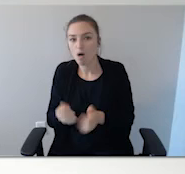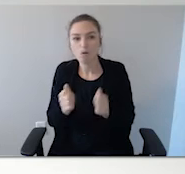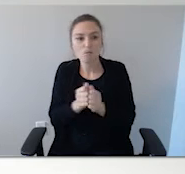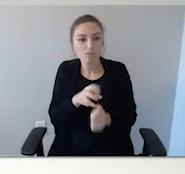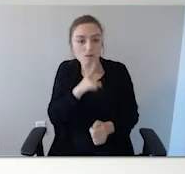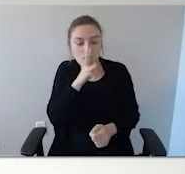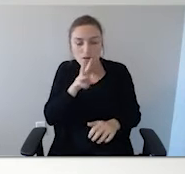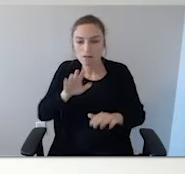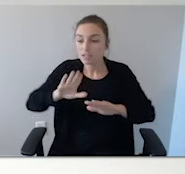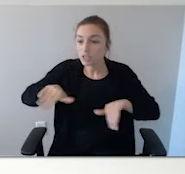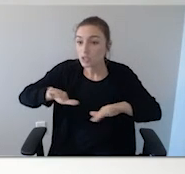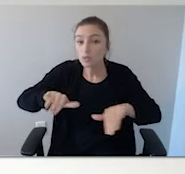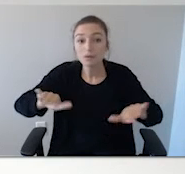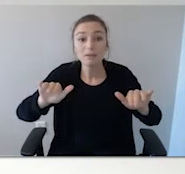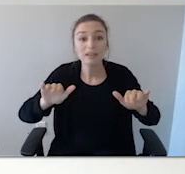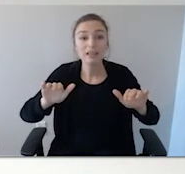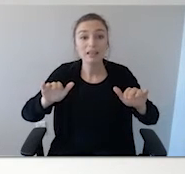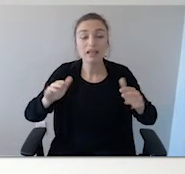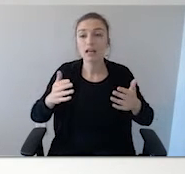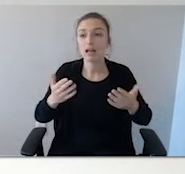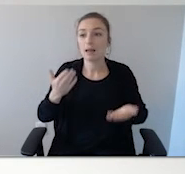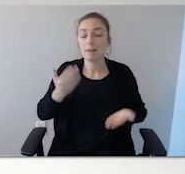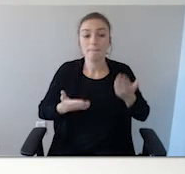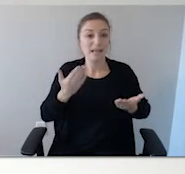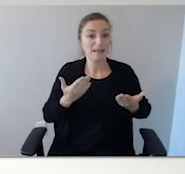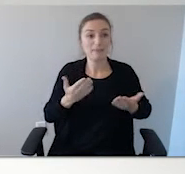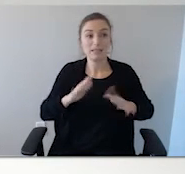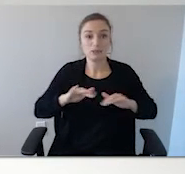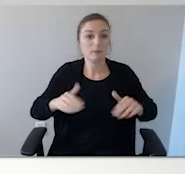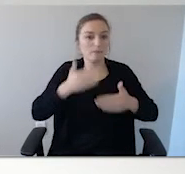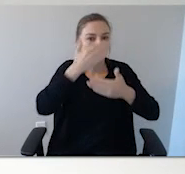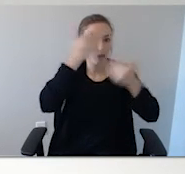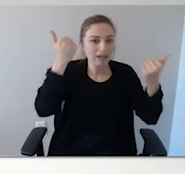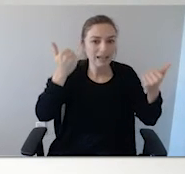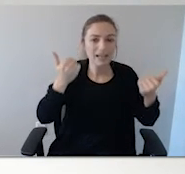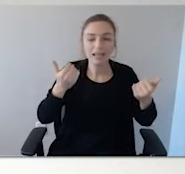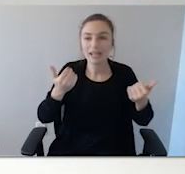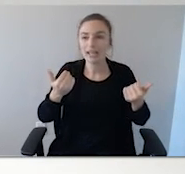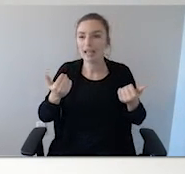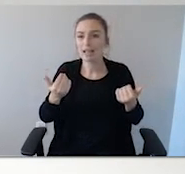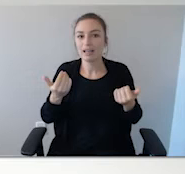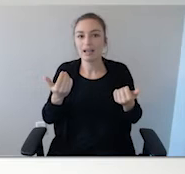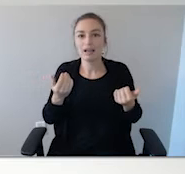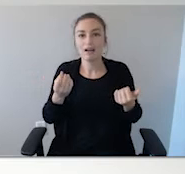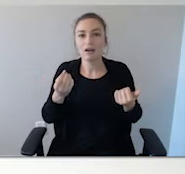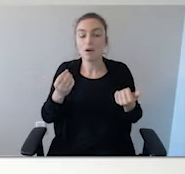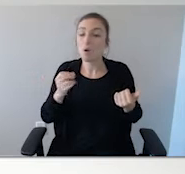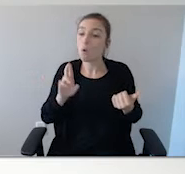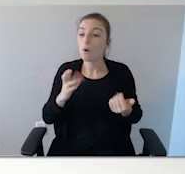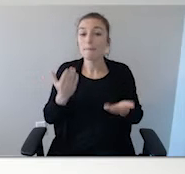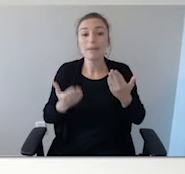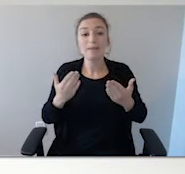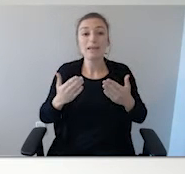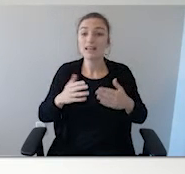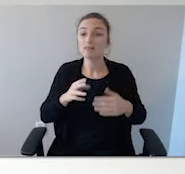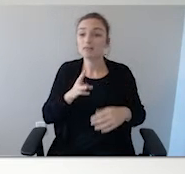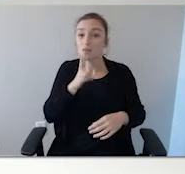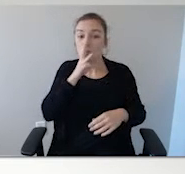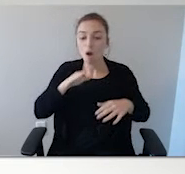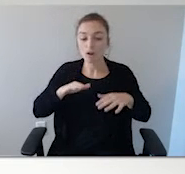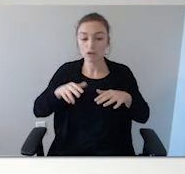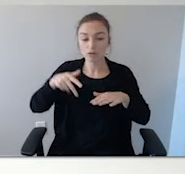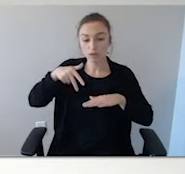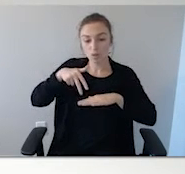water, those skills that they learned in swimming may not come back to them. If they're shocked because they're walking in a canal and the bottom drops away,